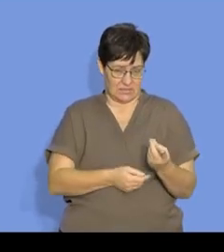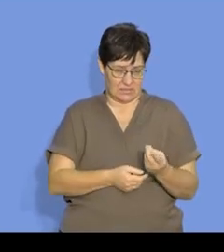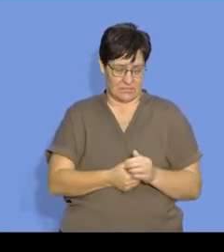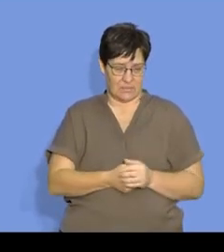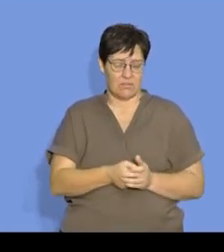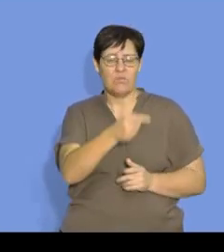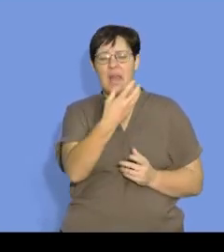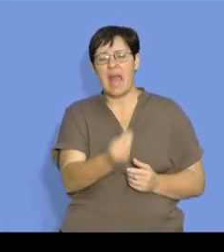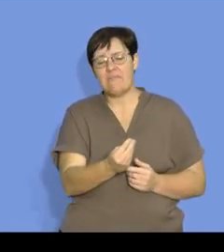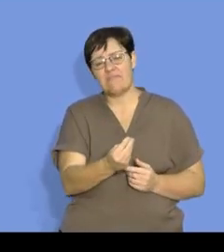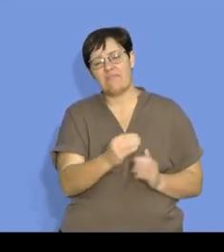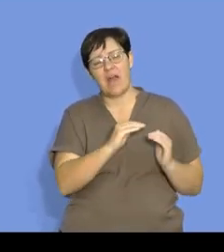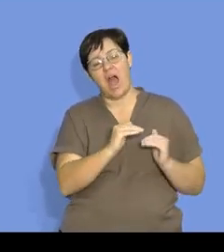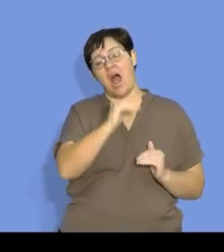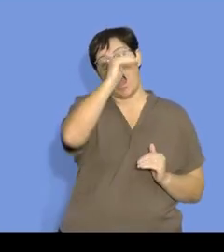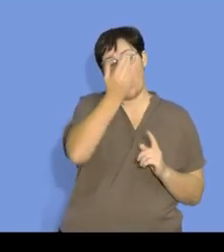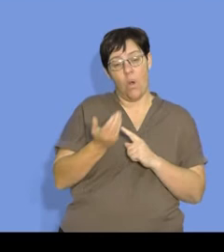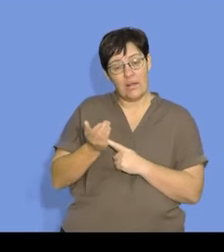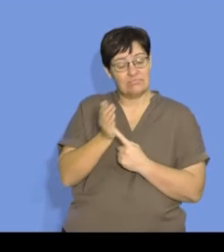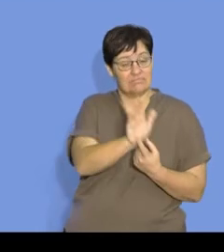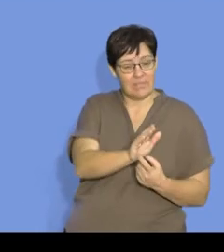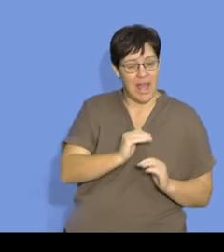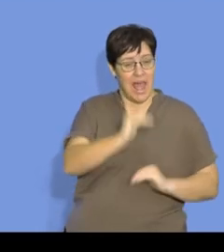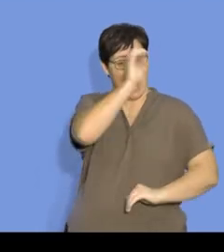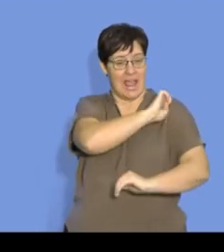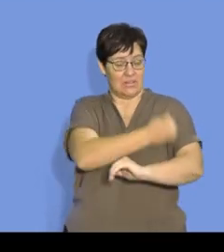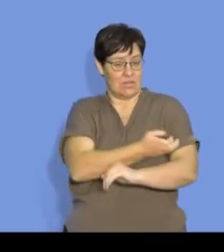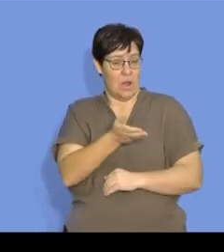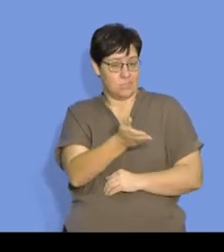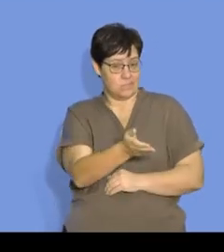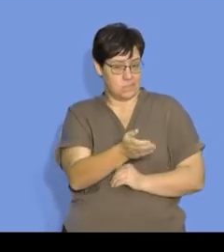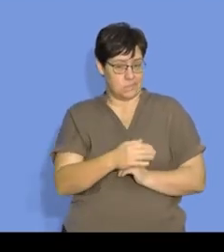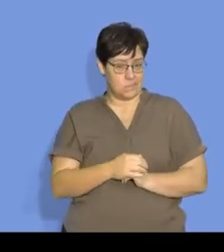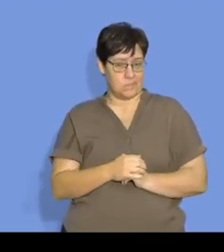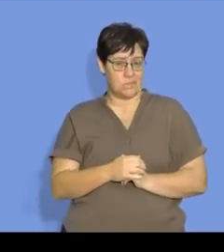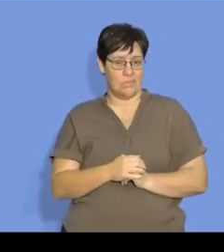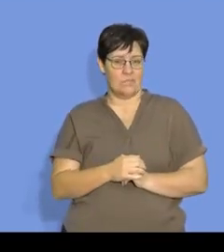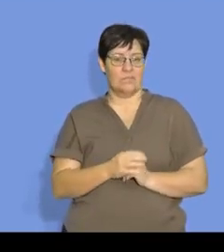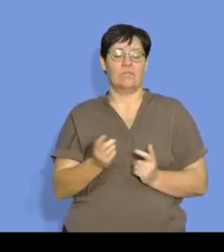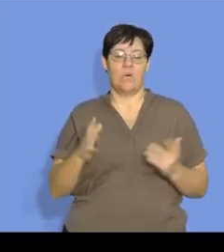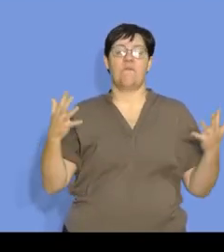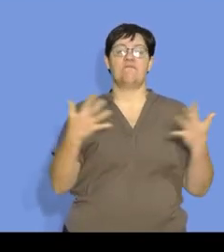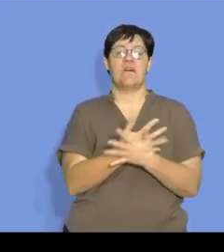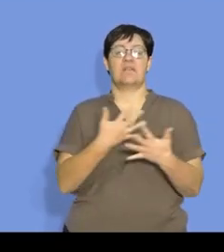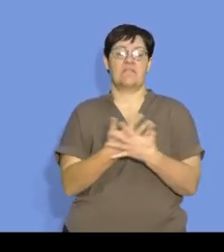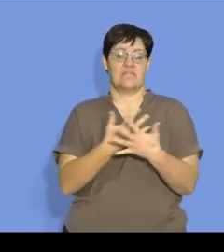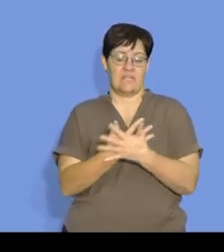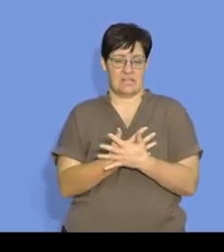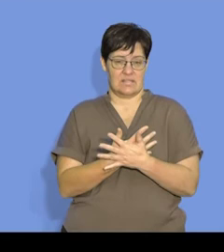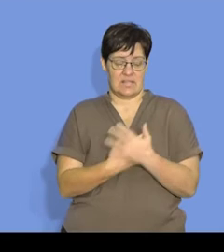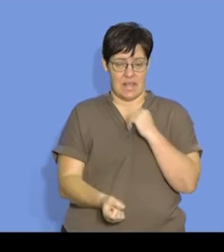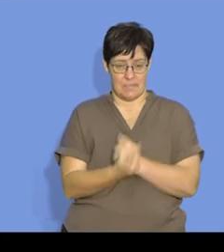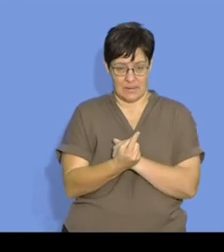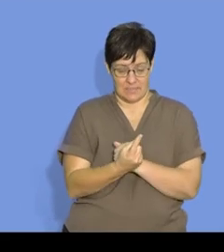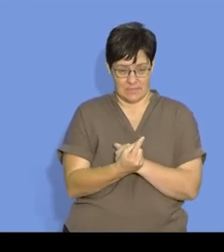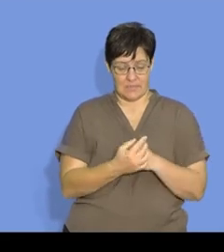a substance has got a high or is exposed to a high energy, it will have a fast reaction.